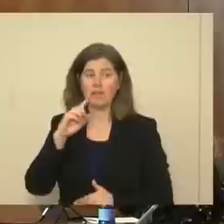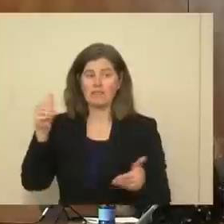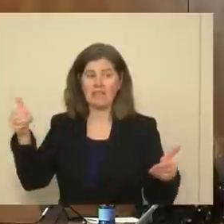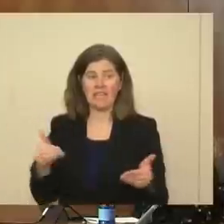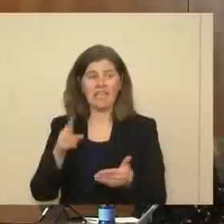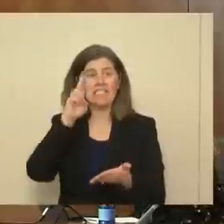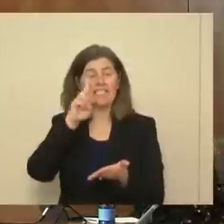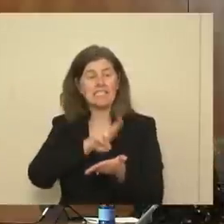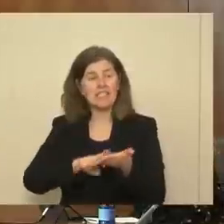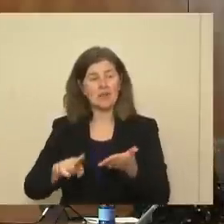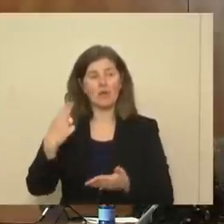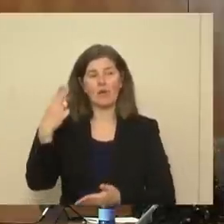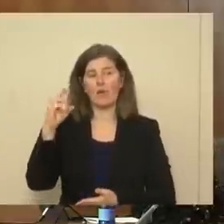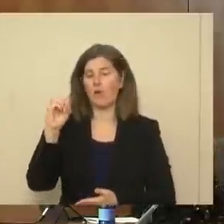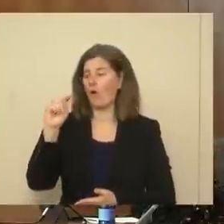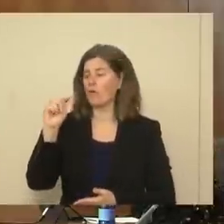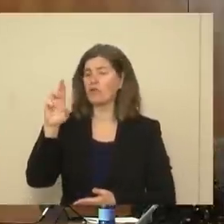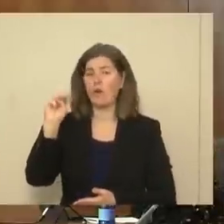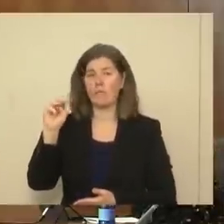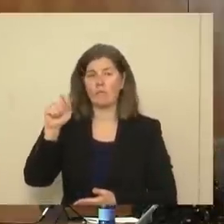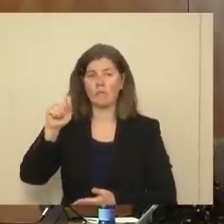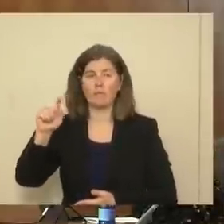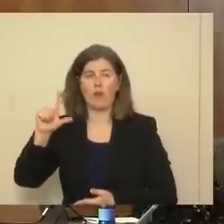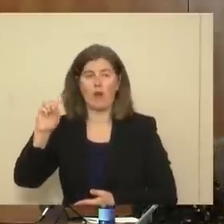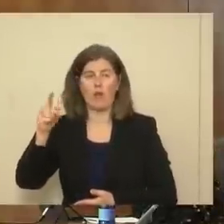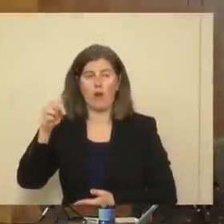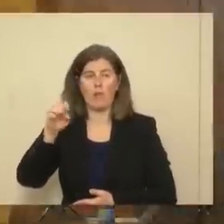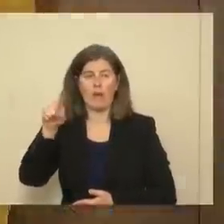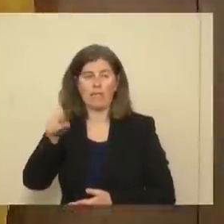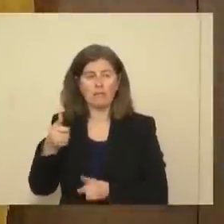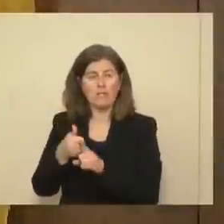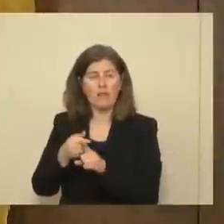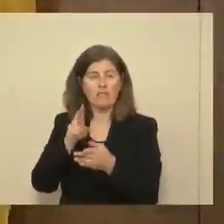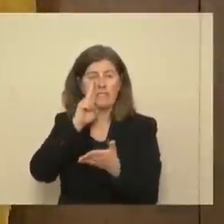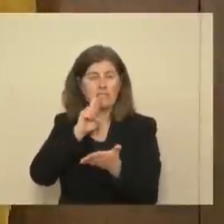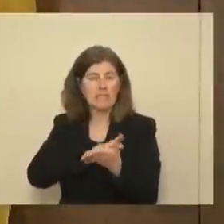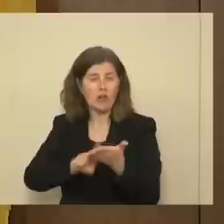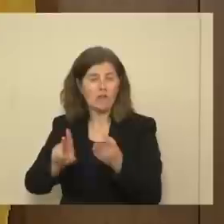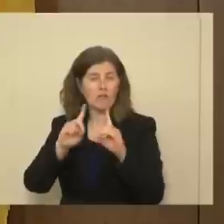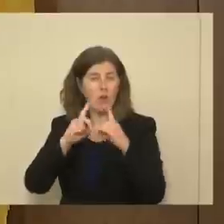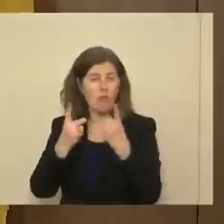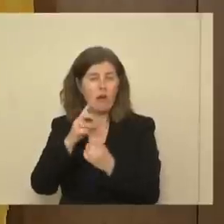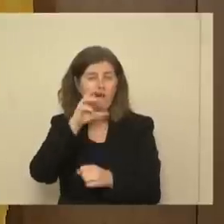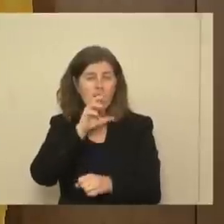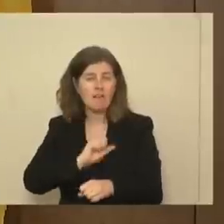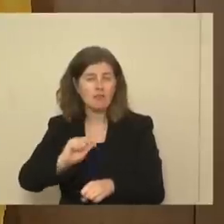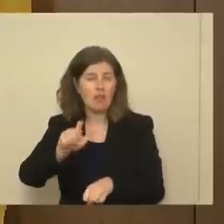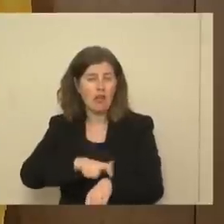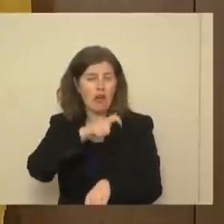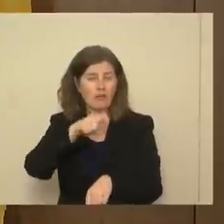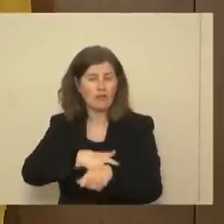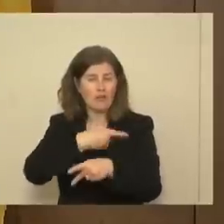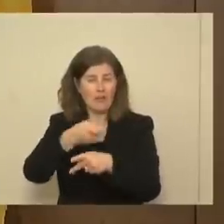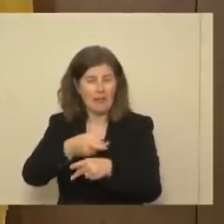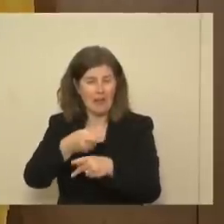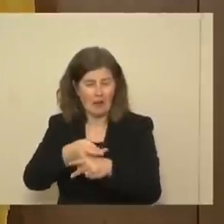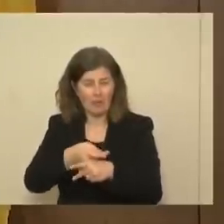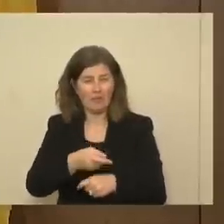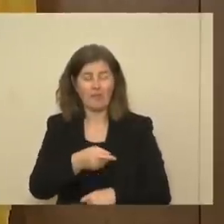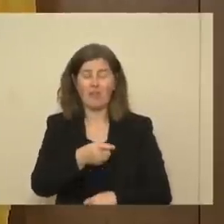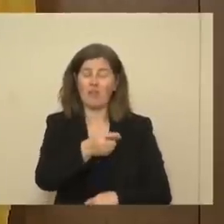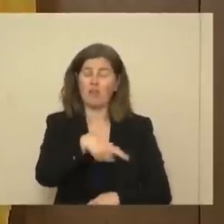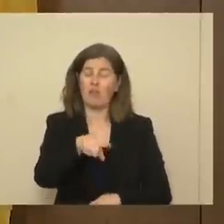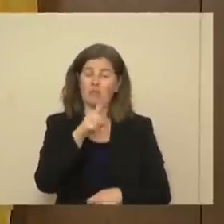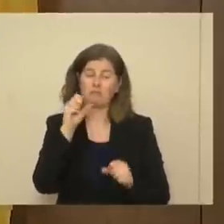Secretary Hotram Lopez, who is the Secretary of the Department on Aging and Long-Term Care. And they have an